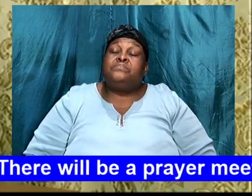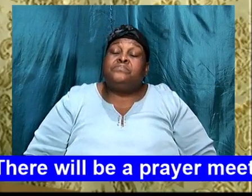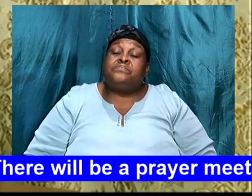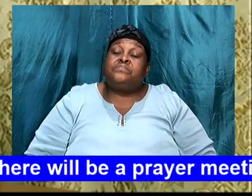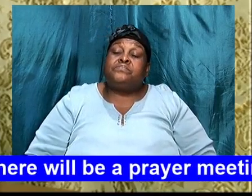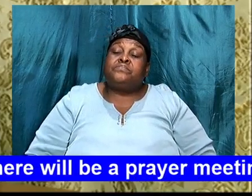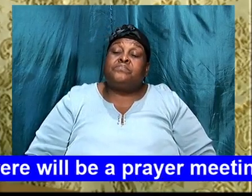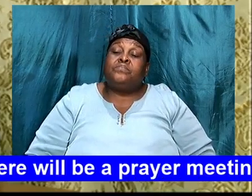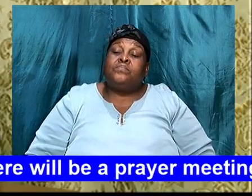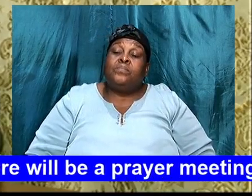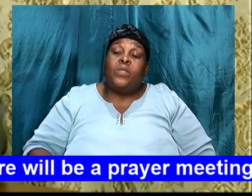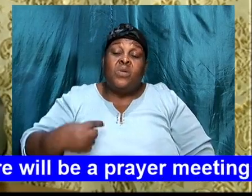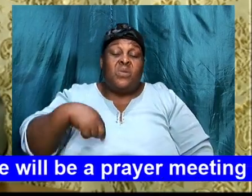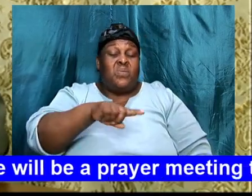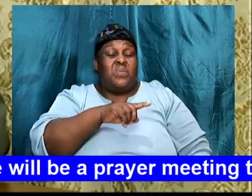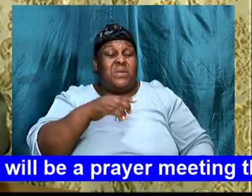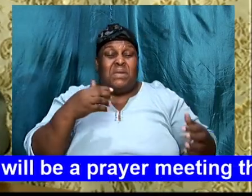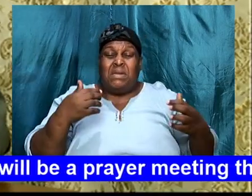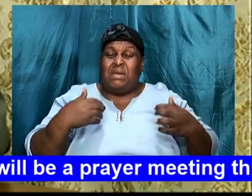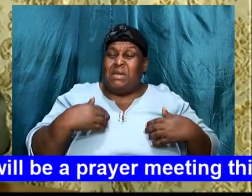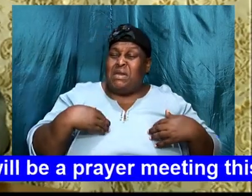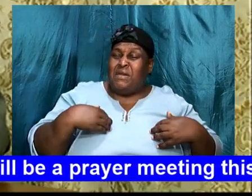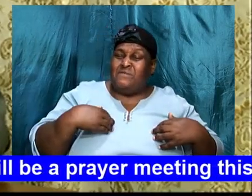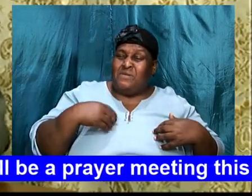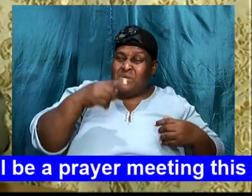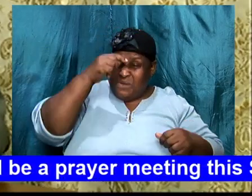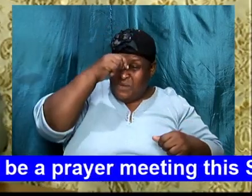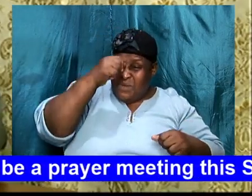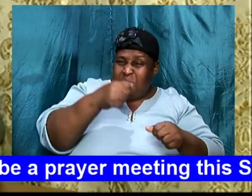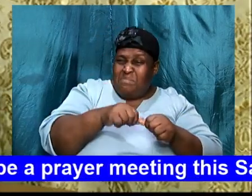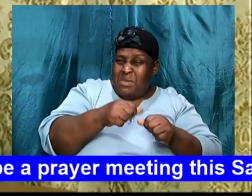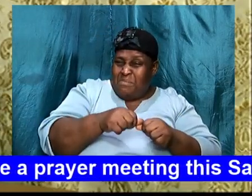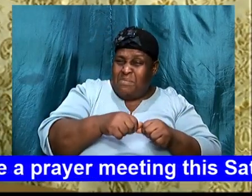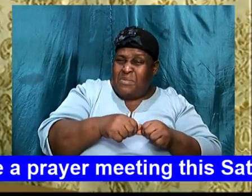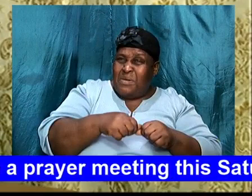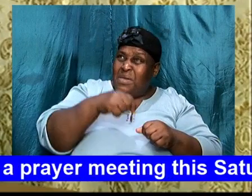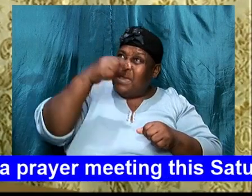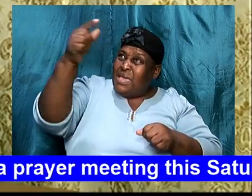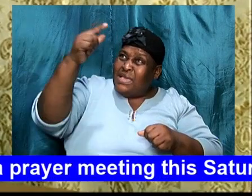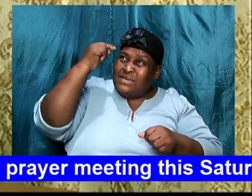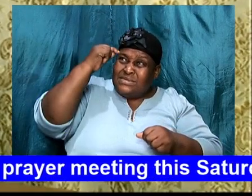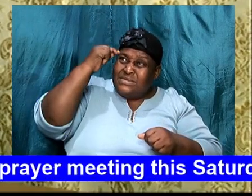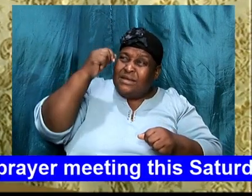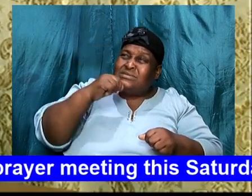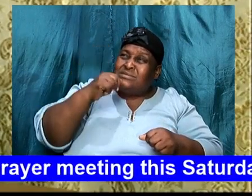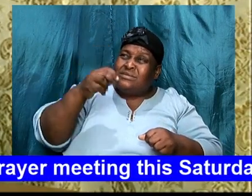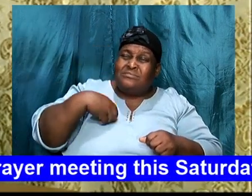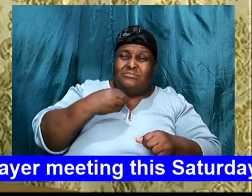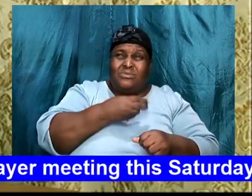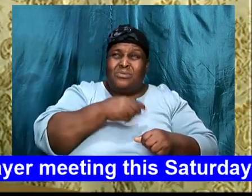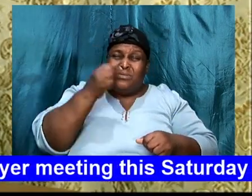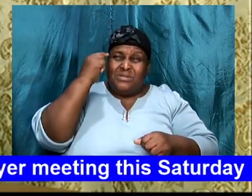But, we have to remember, that his thoughts, are not our thoughts, neither are his way, our way.